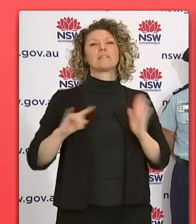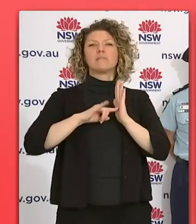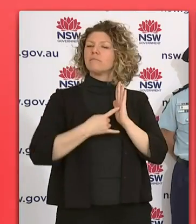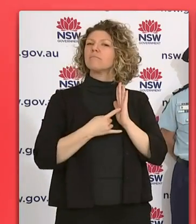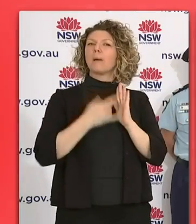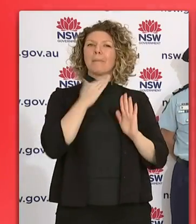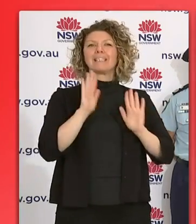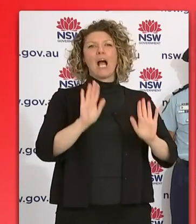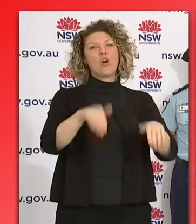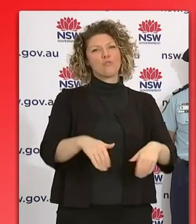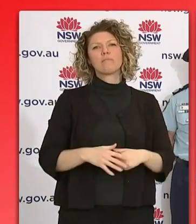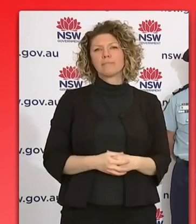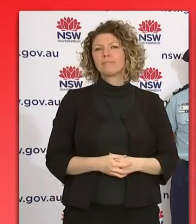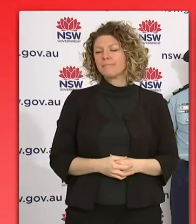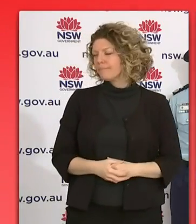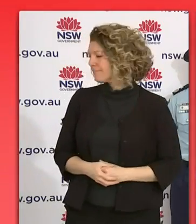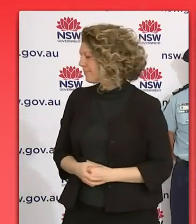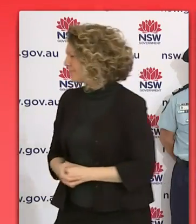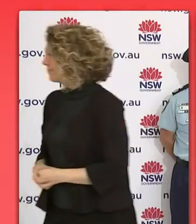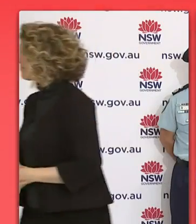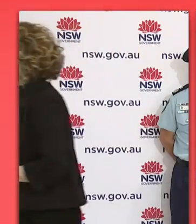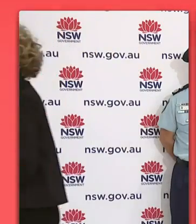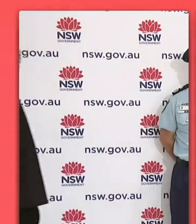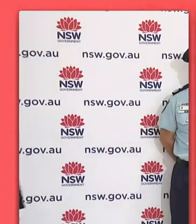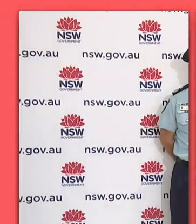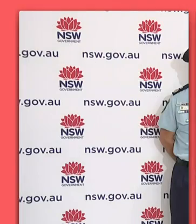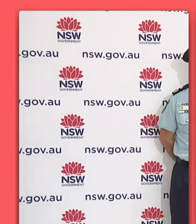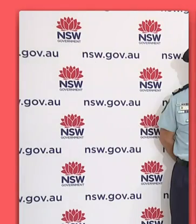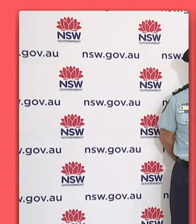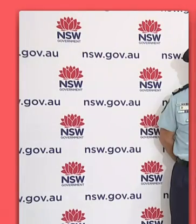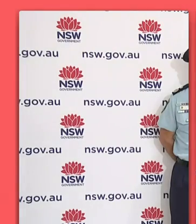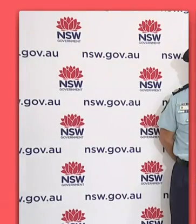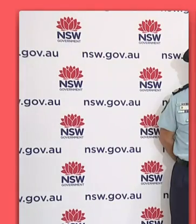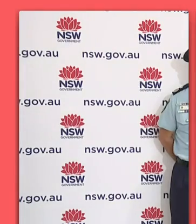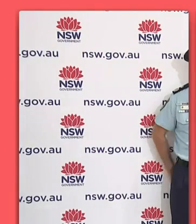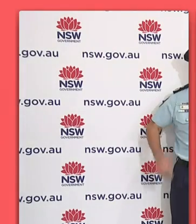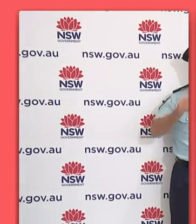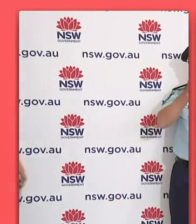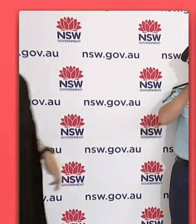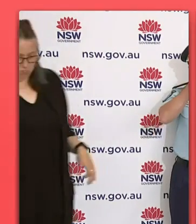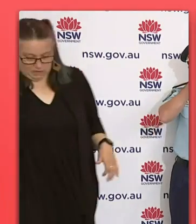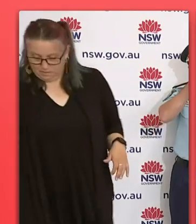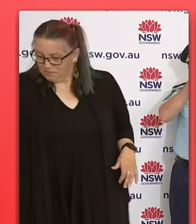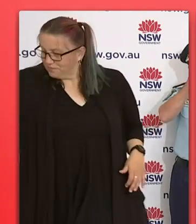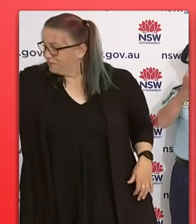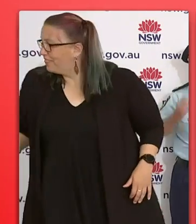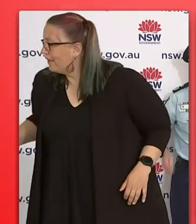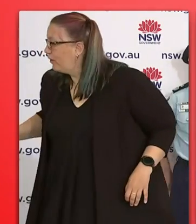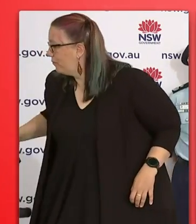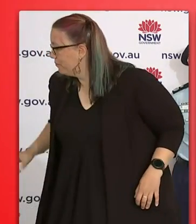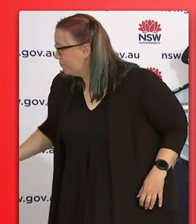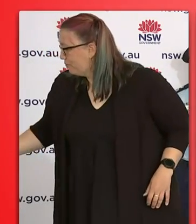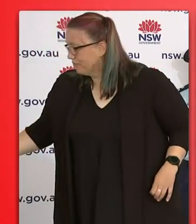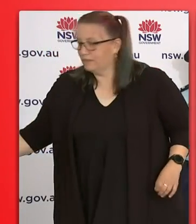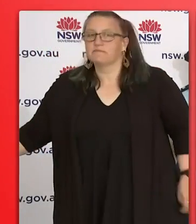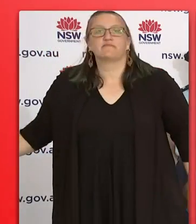basically stay at home. How many ventilators are there in Dubbo? Sorry, can I go to Lucy first? Sorry. Are the vaccination rates